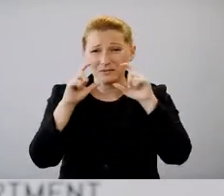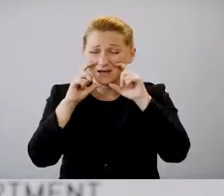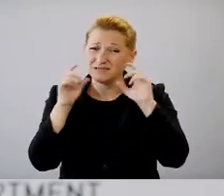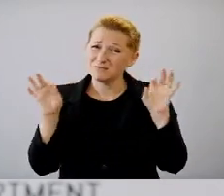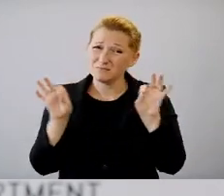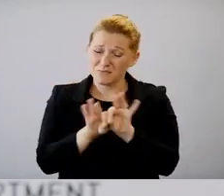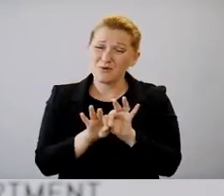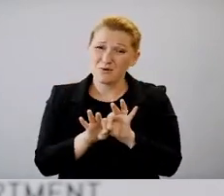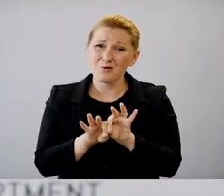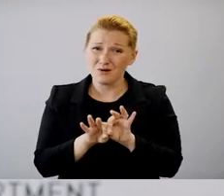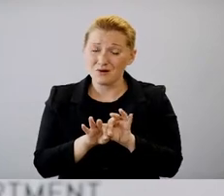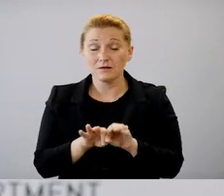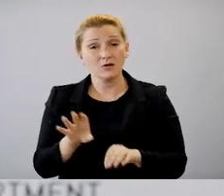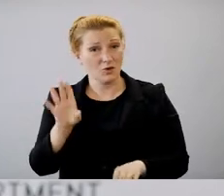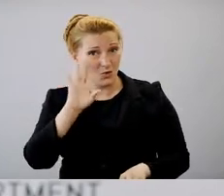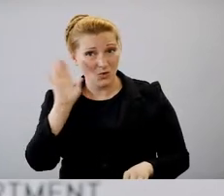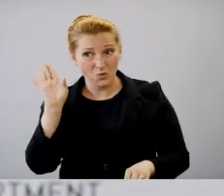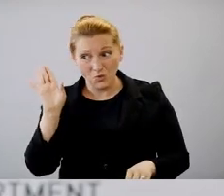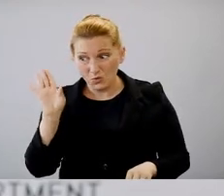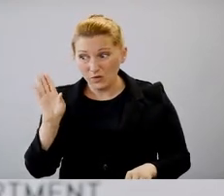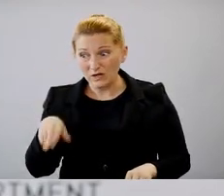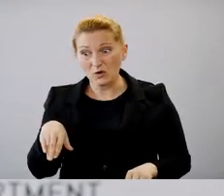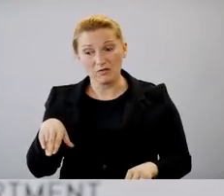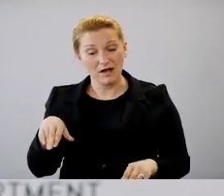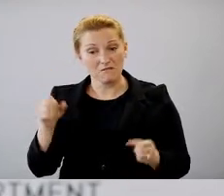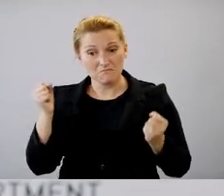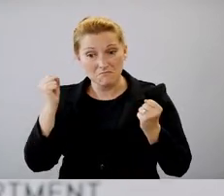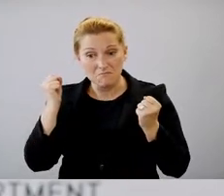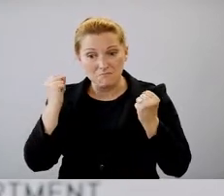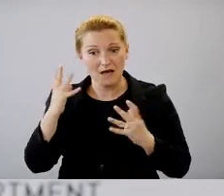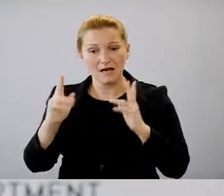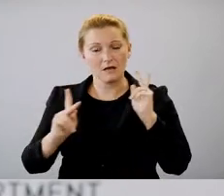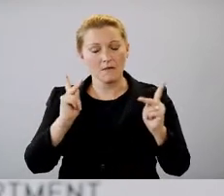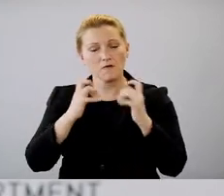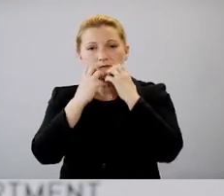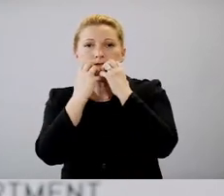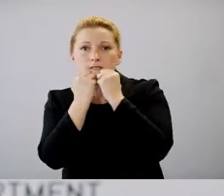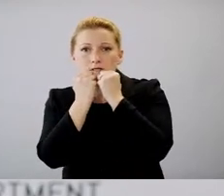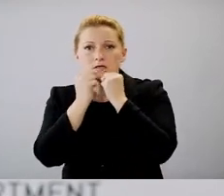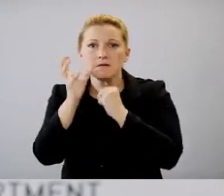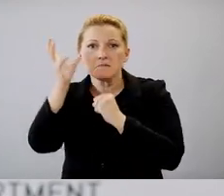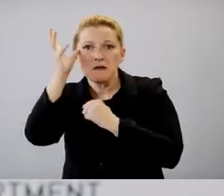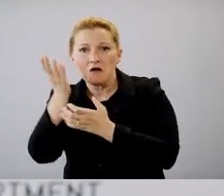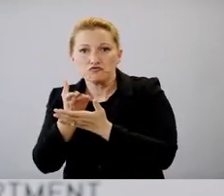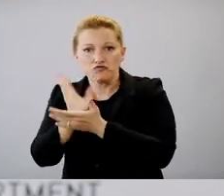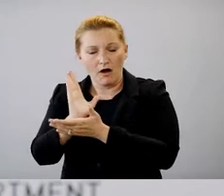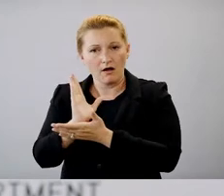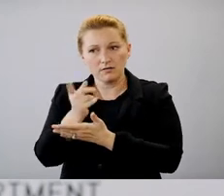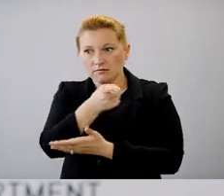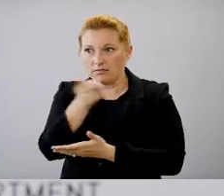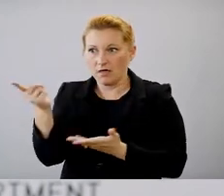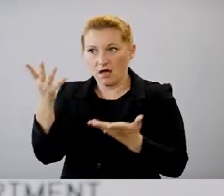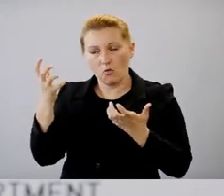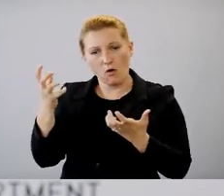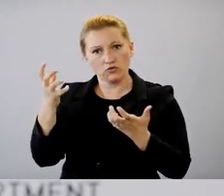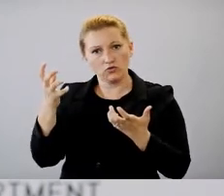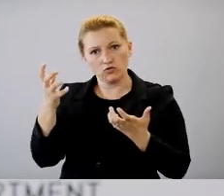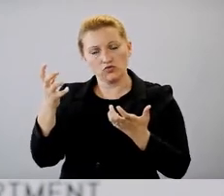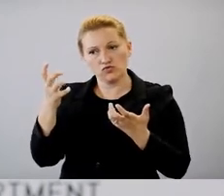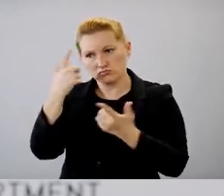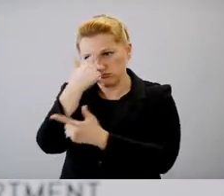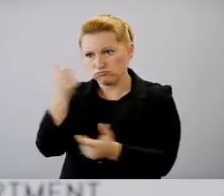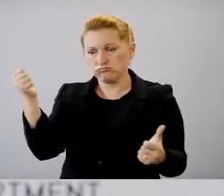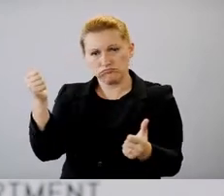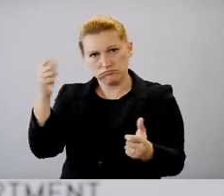lot of parents believe, um, in parental rights and want to have that decision making authority left to them. And that's what the state law